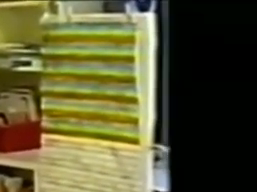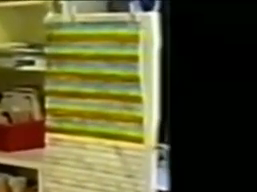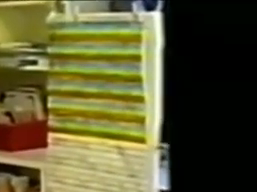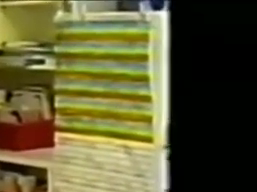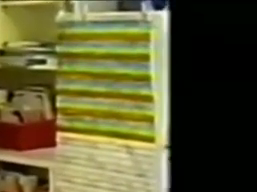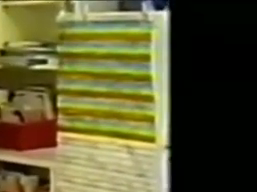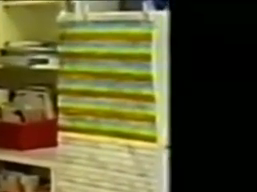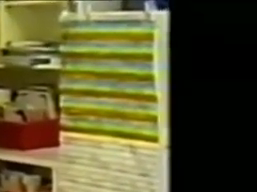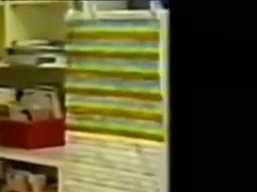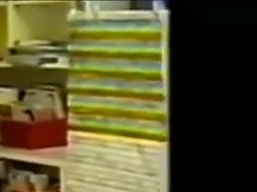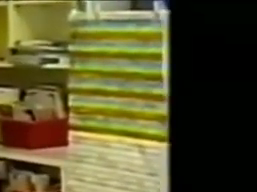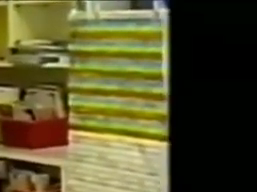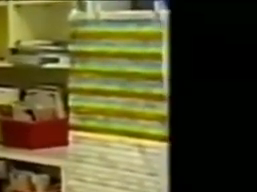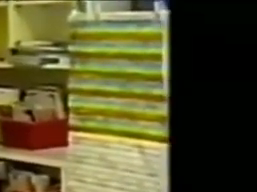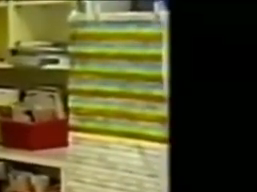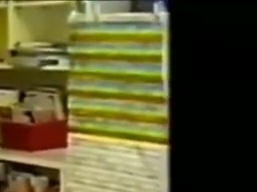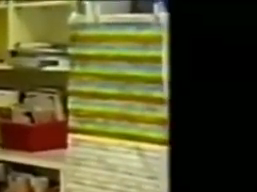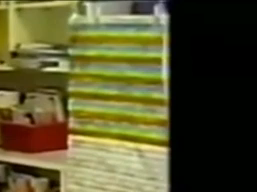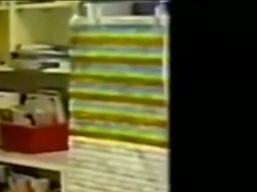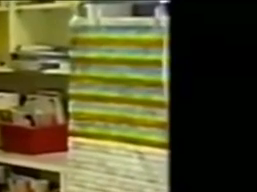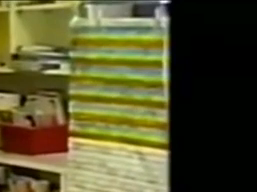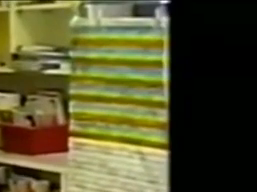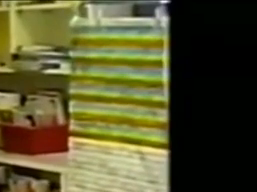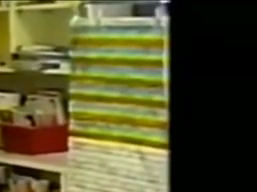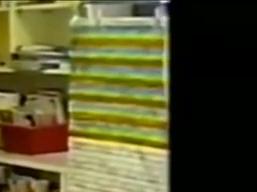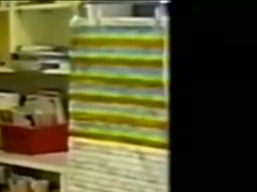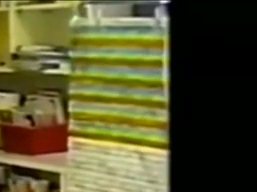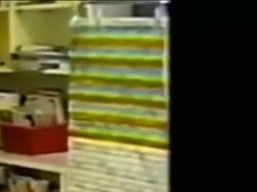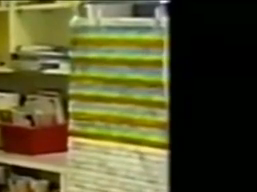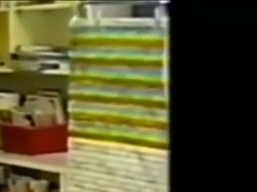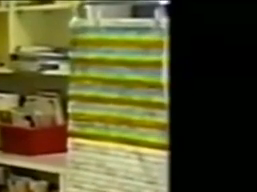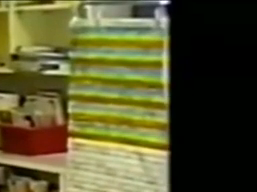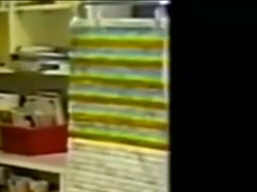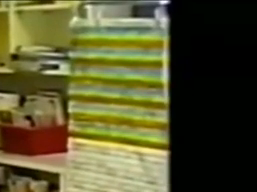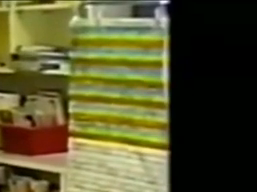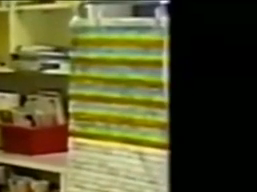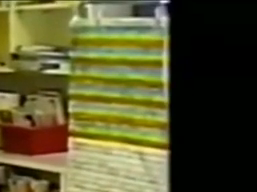wasn't enough room for adding. So you used a star to add something in.